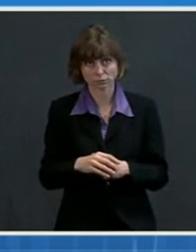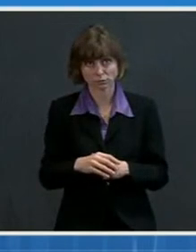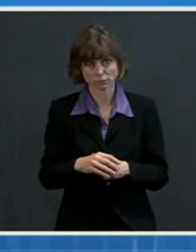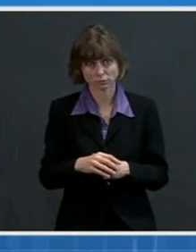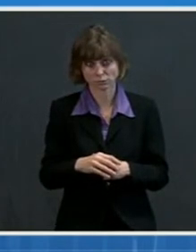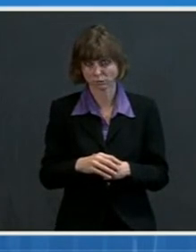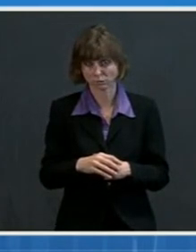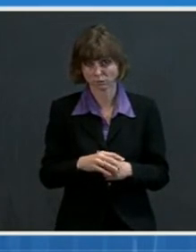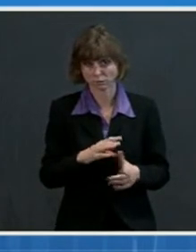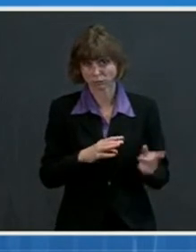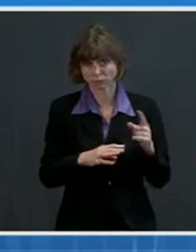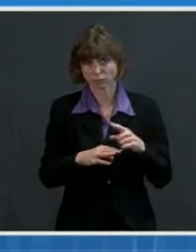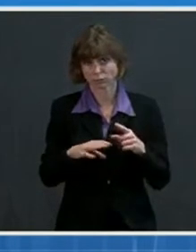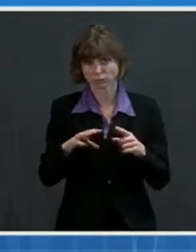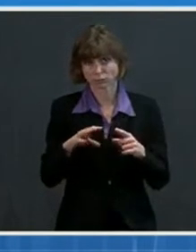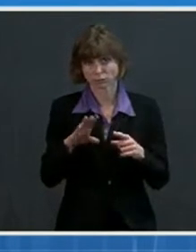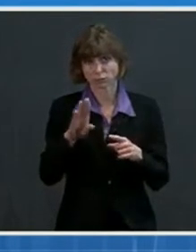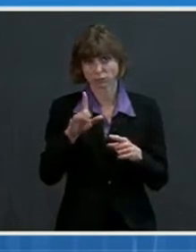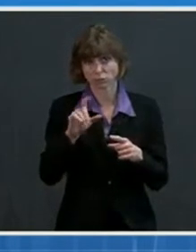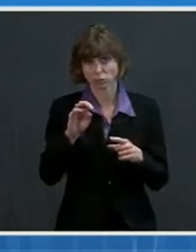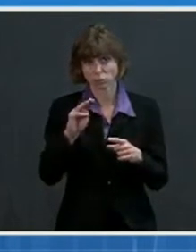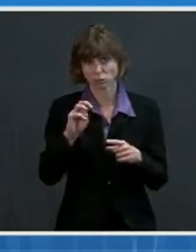Next, we'll go to Shira Stein at Bloomberg.